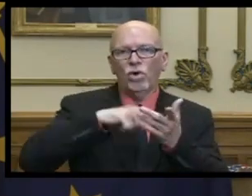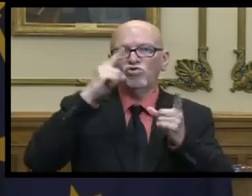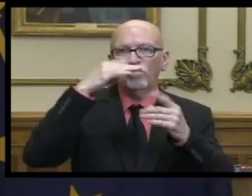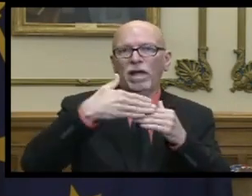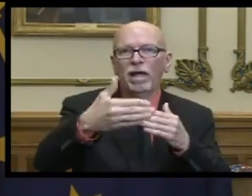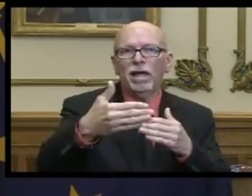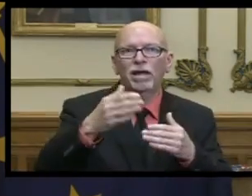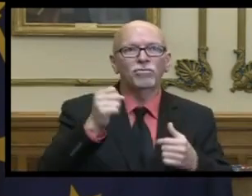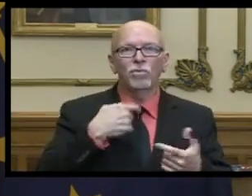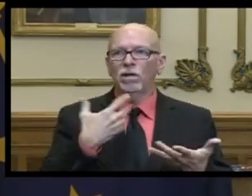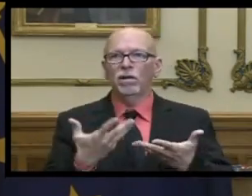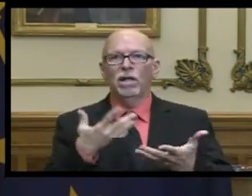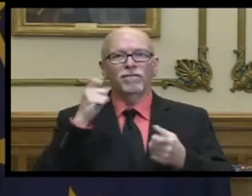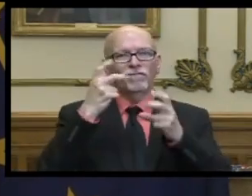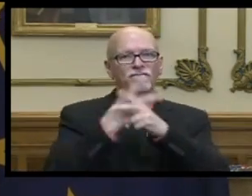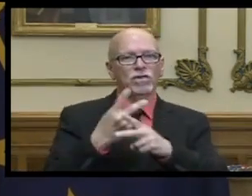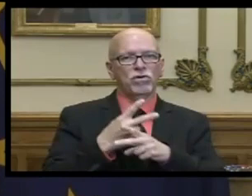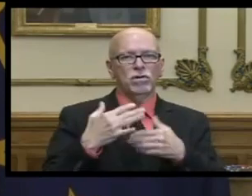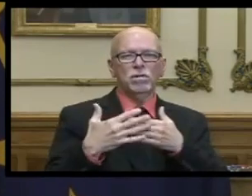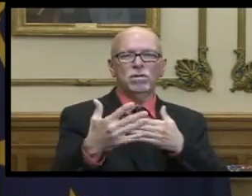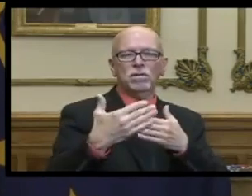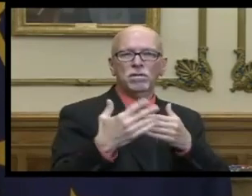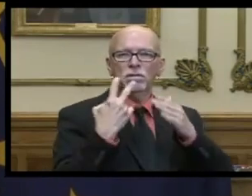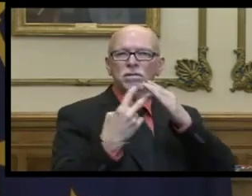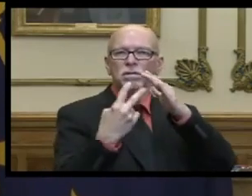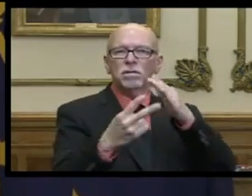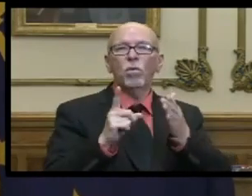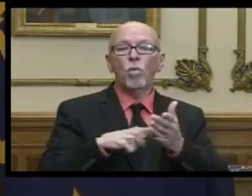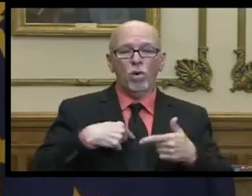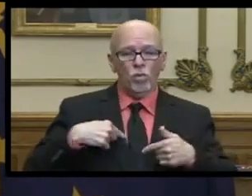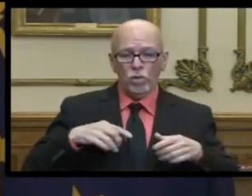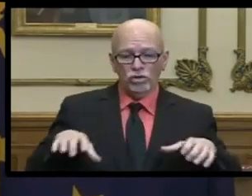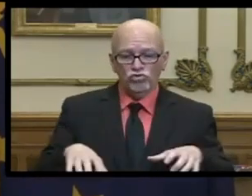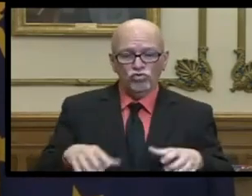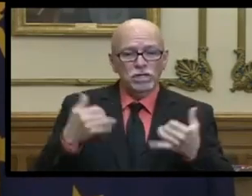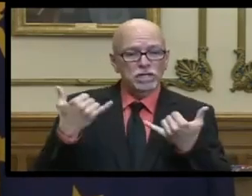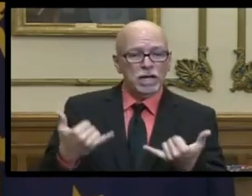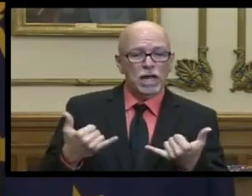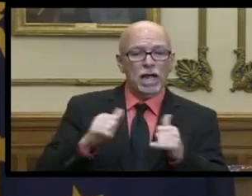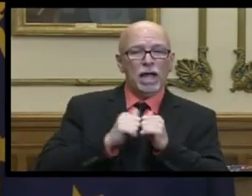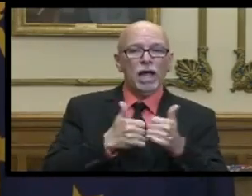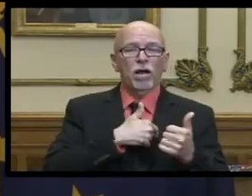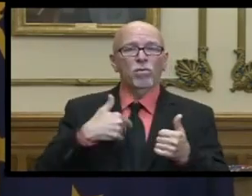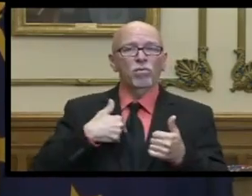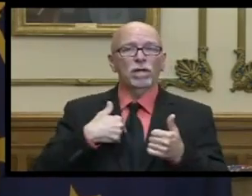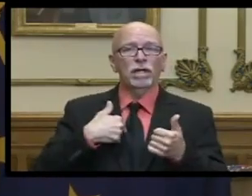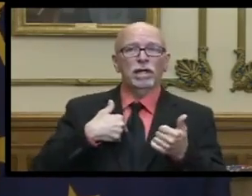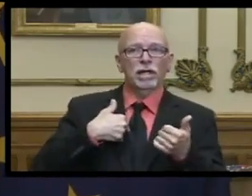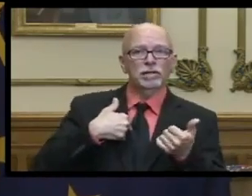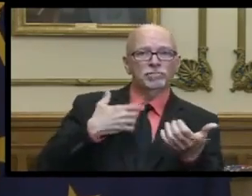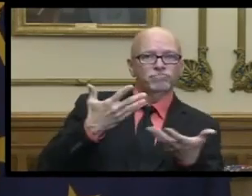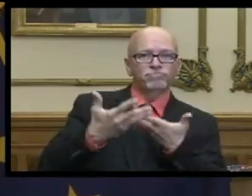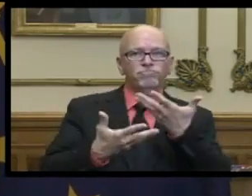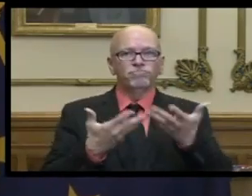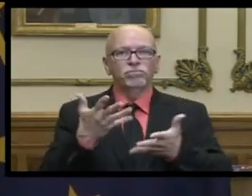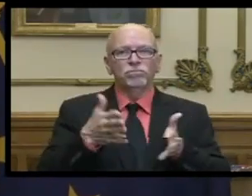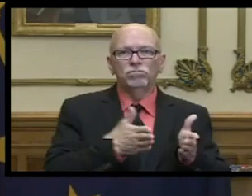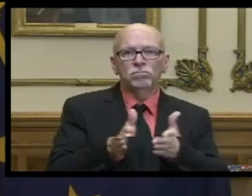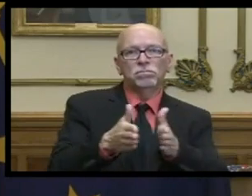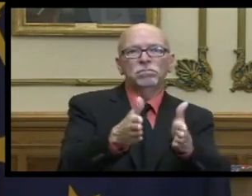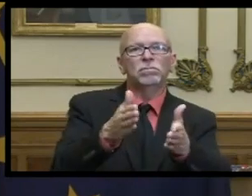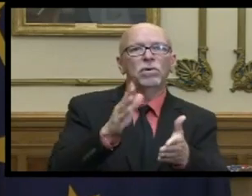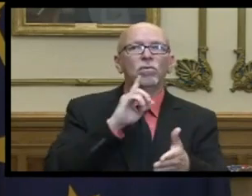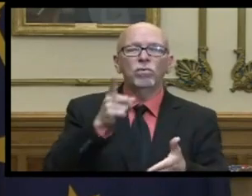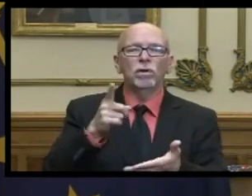and the types of actions that we're all taking and how we're being informed goes a long